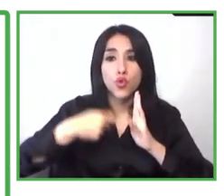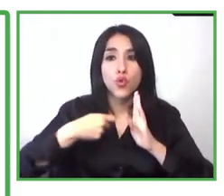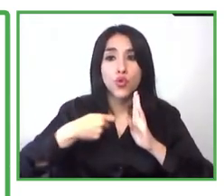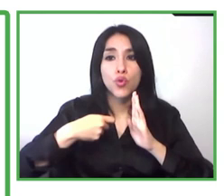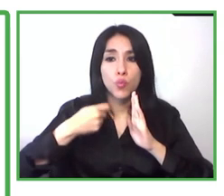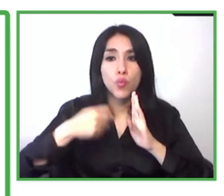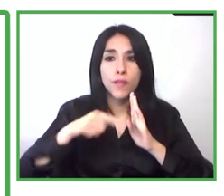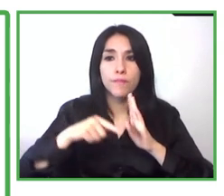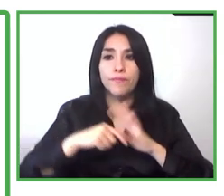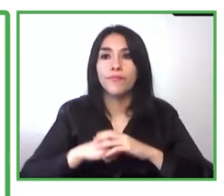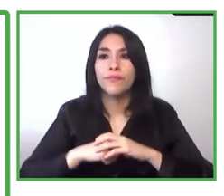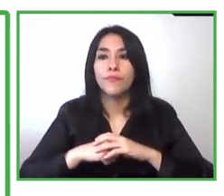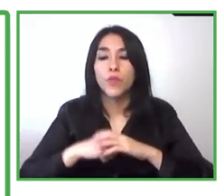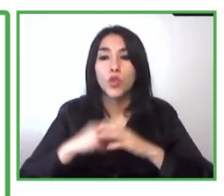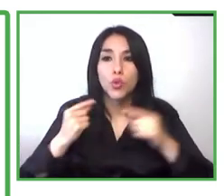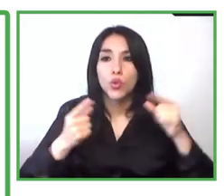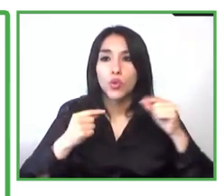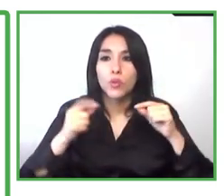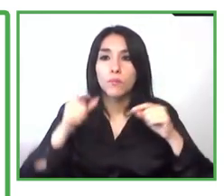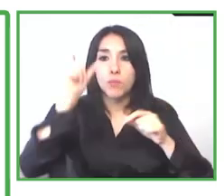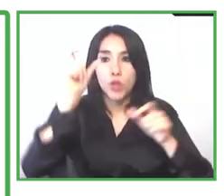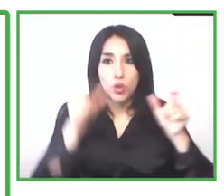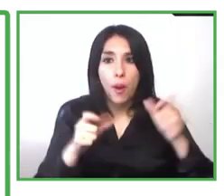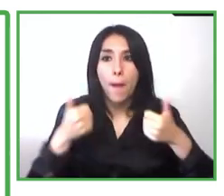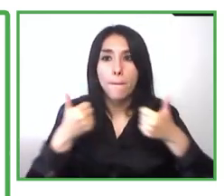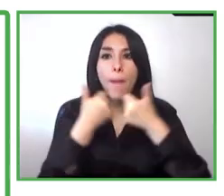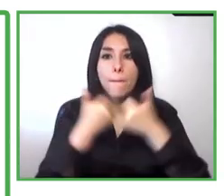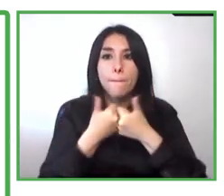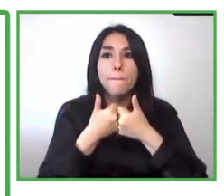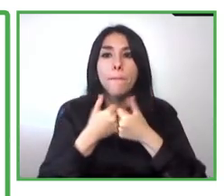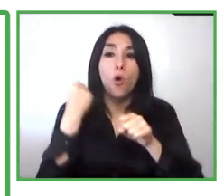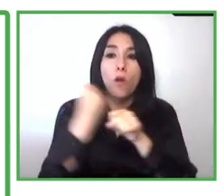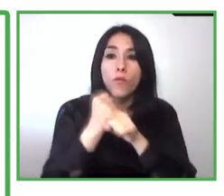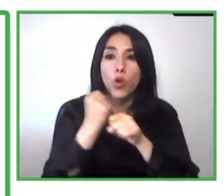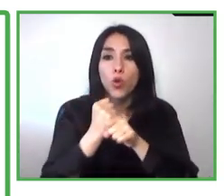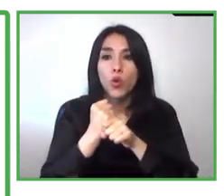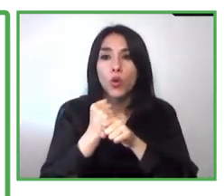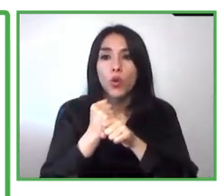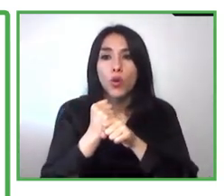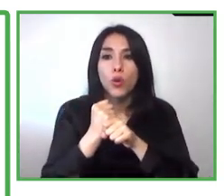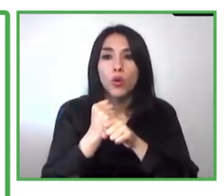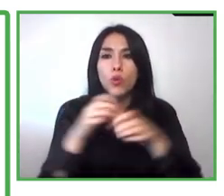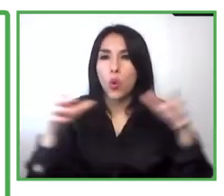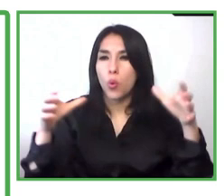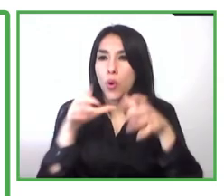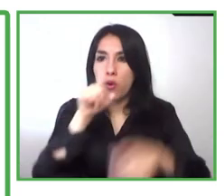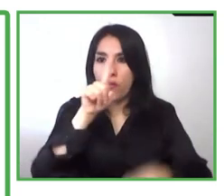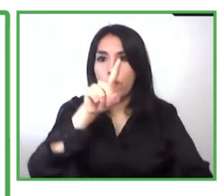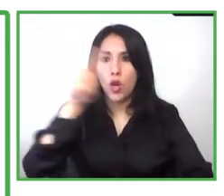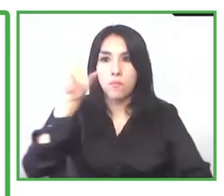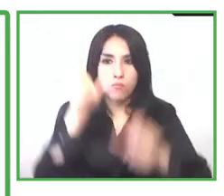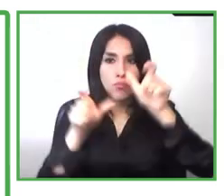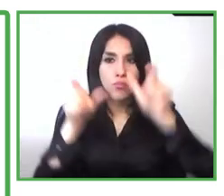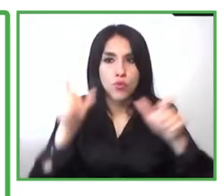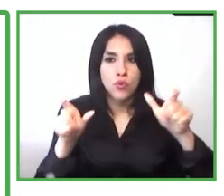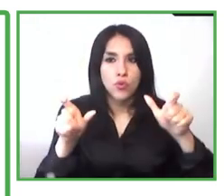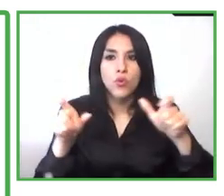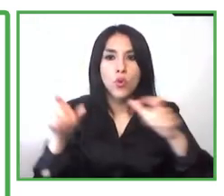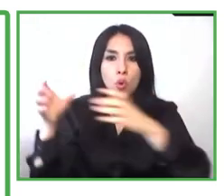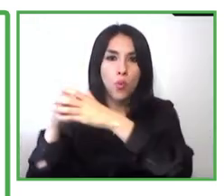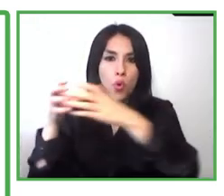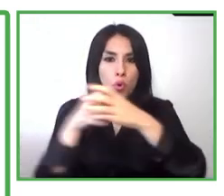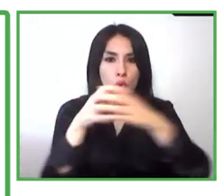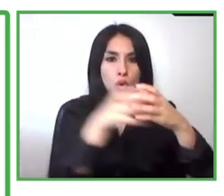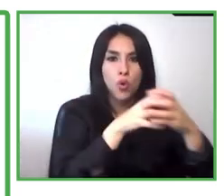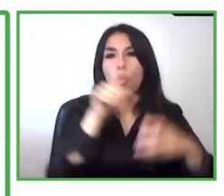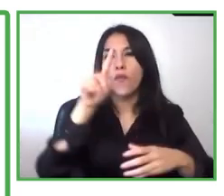and we adjusted and we implemented with 12 people with disabilities and we learned with